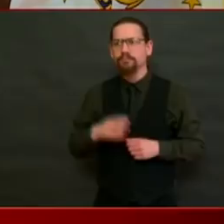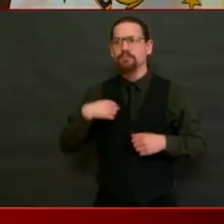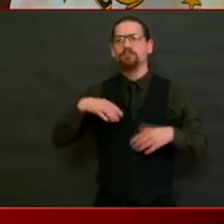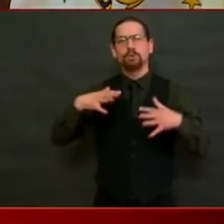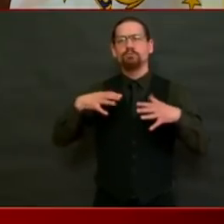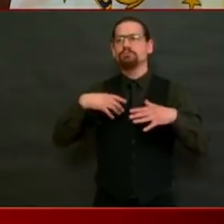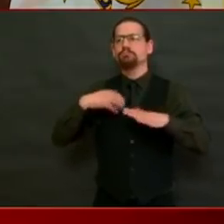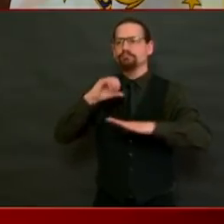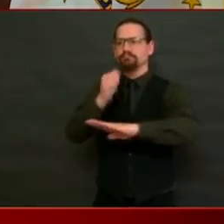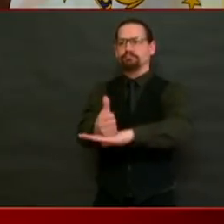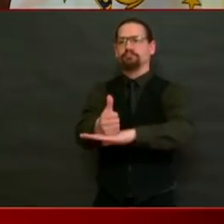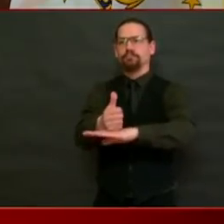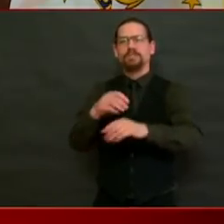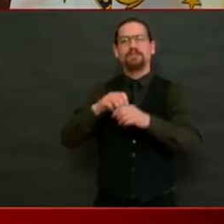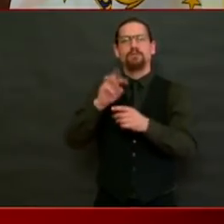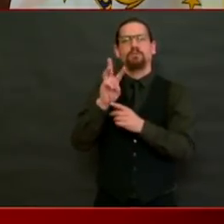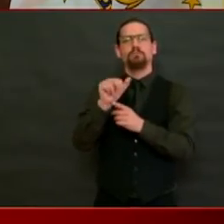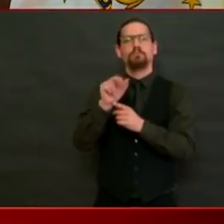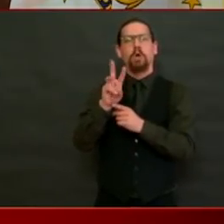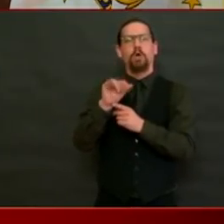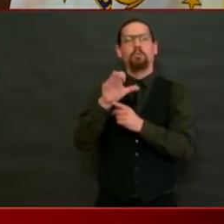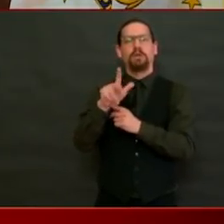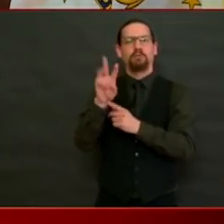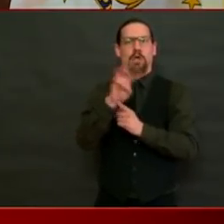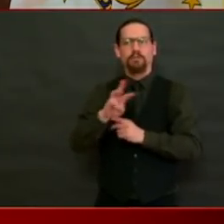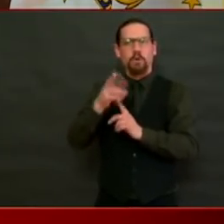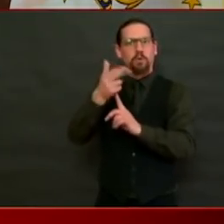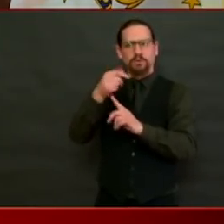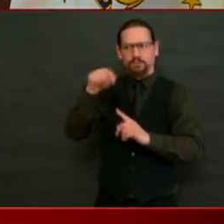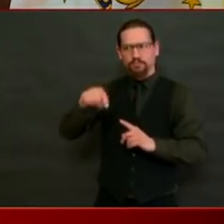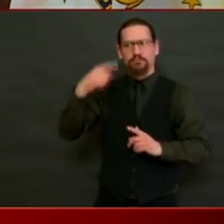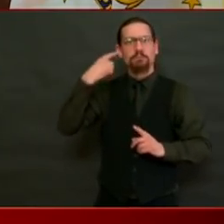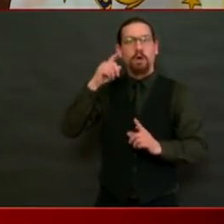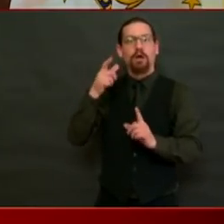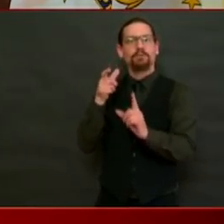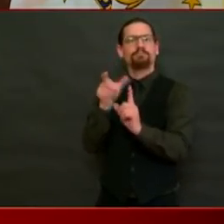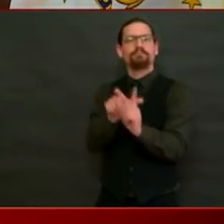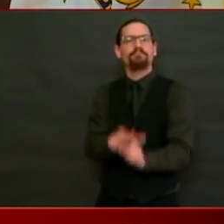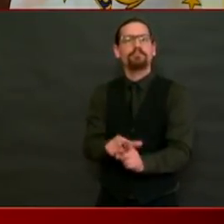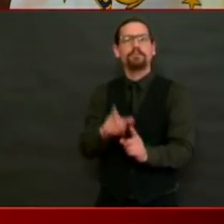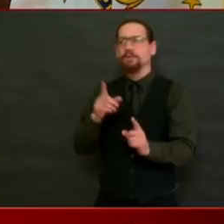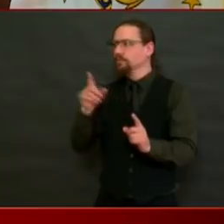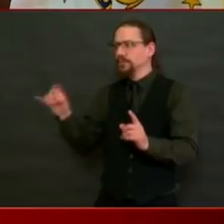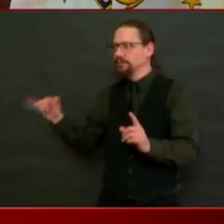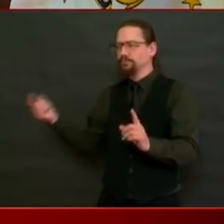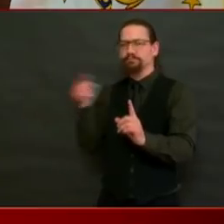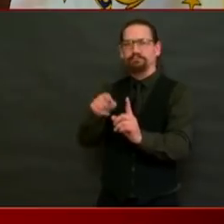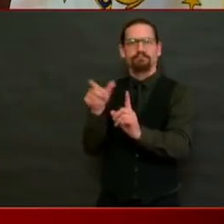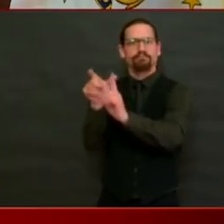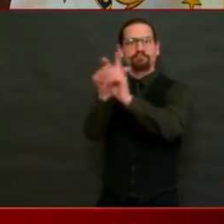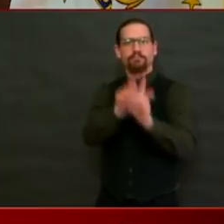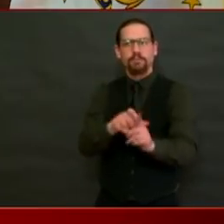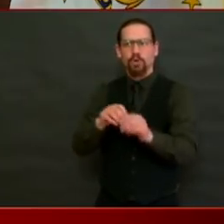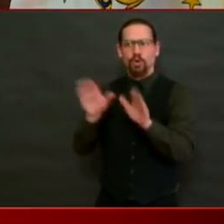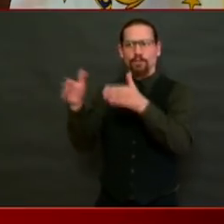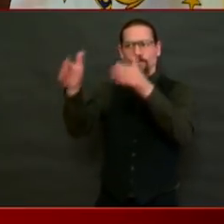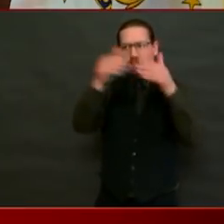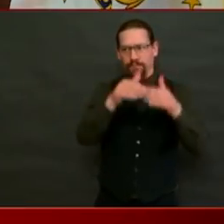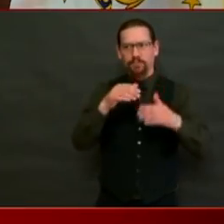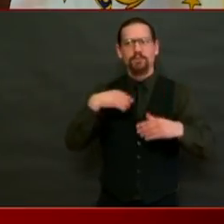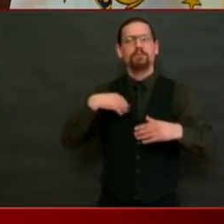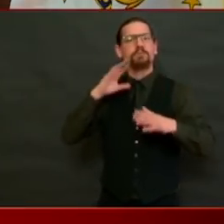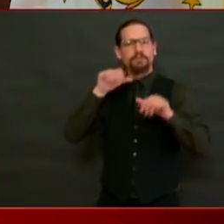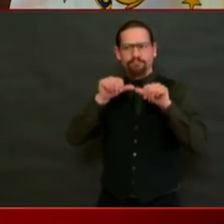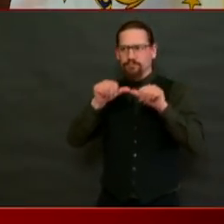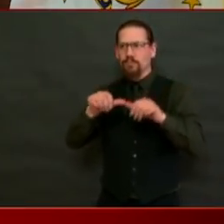in order to quarantine homeless folks, and we will continue to work hard, and I'll especially focus on Newport